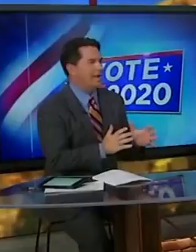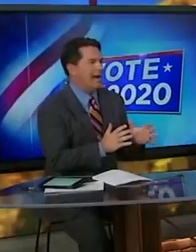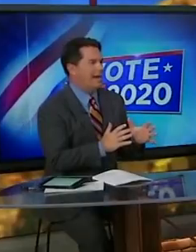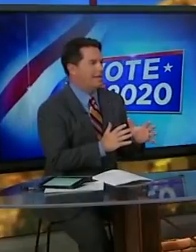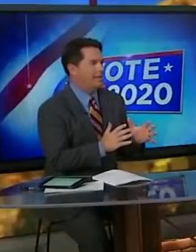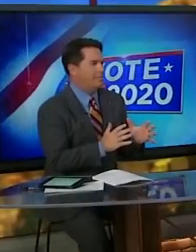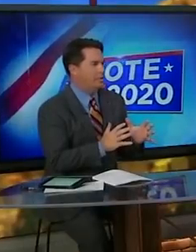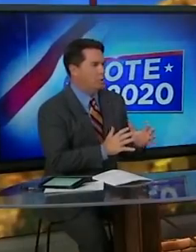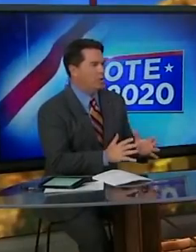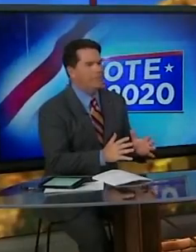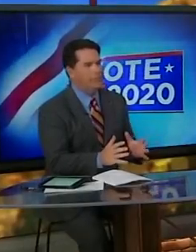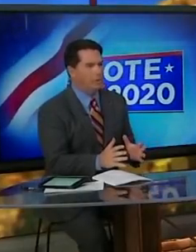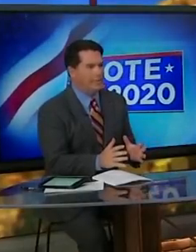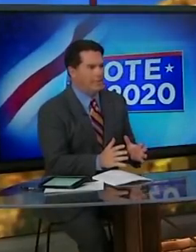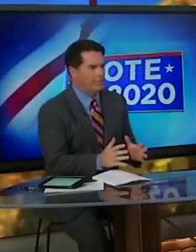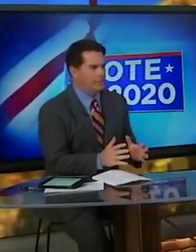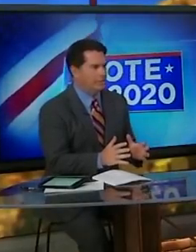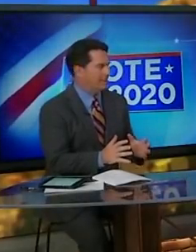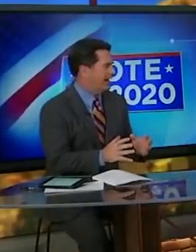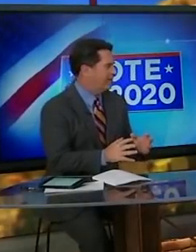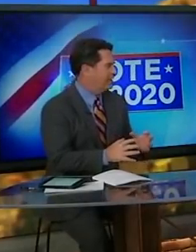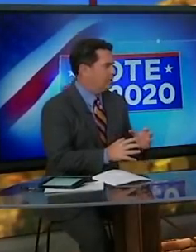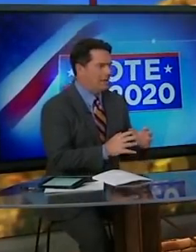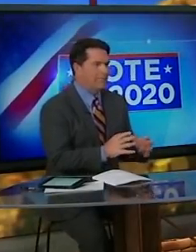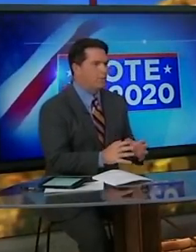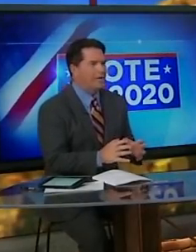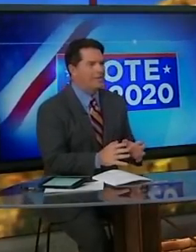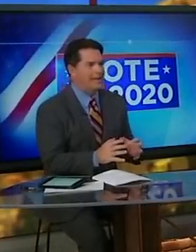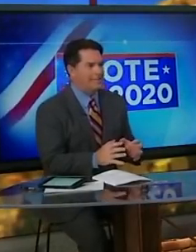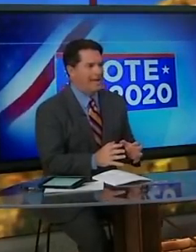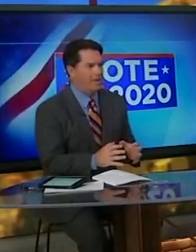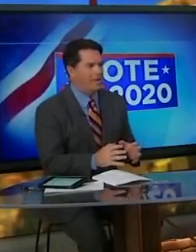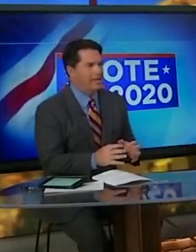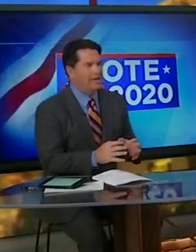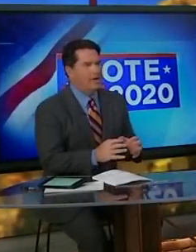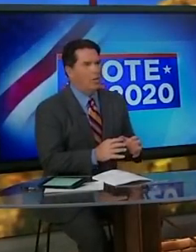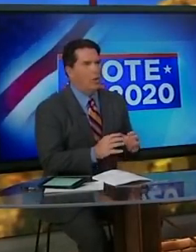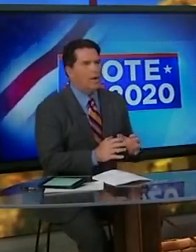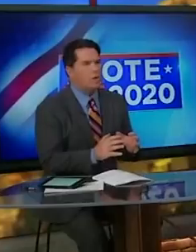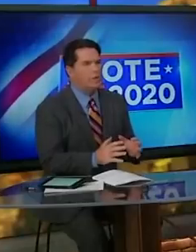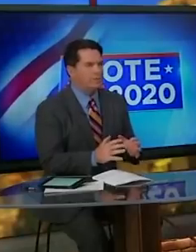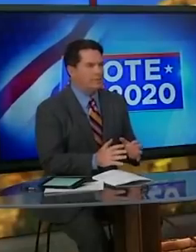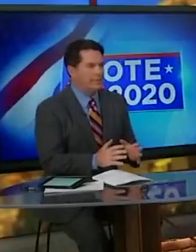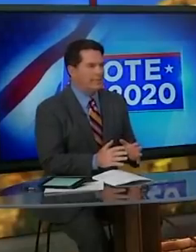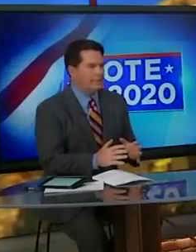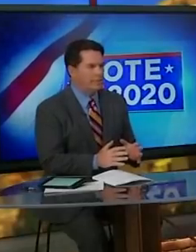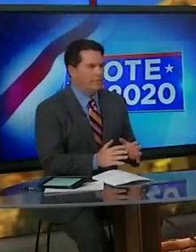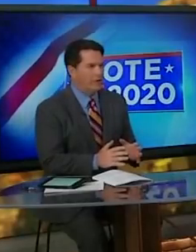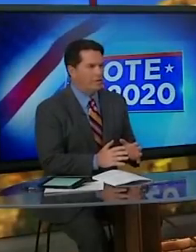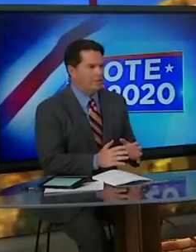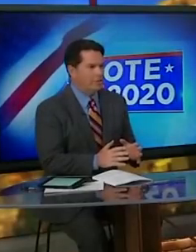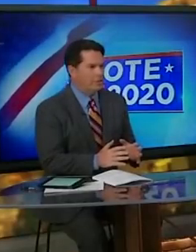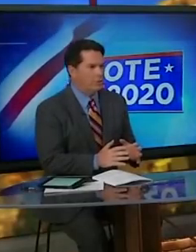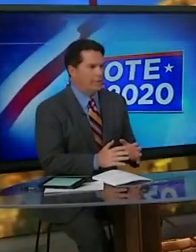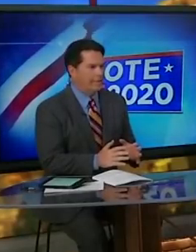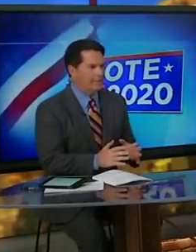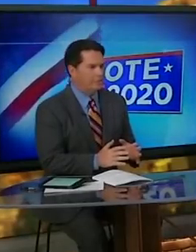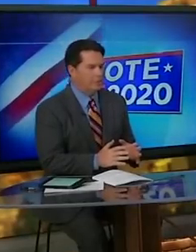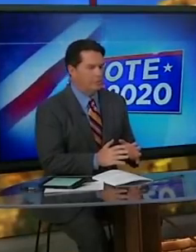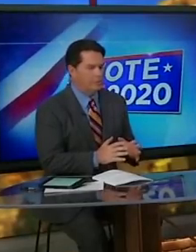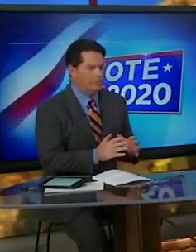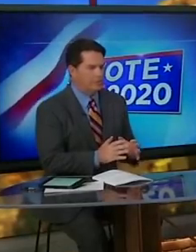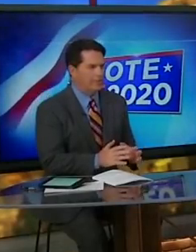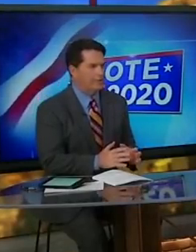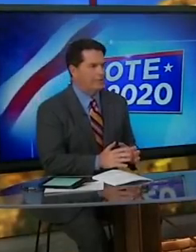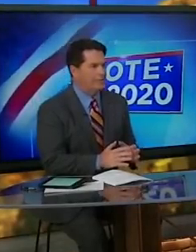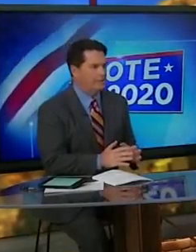you look at minority voting numbers and kind of try and break that down. What are you seeing so far this year when it comes